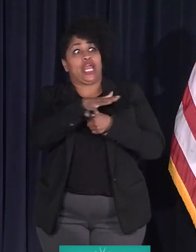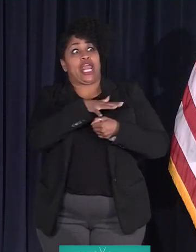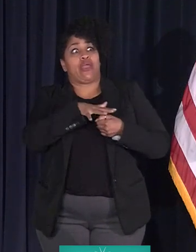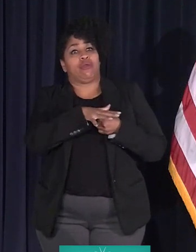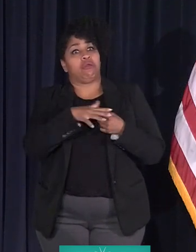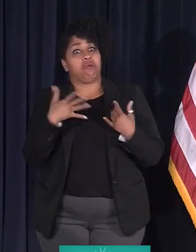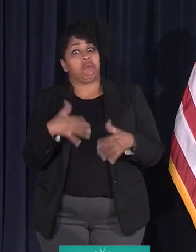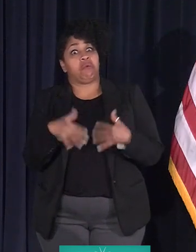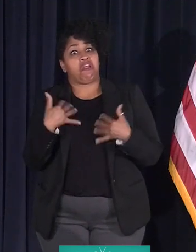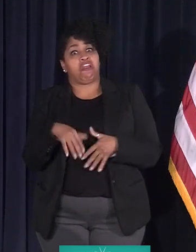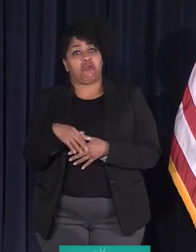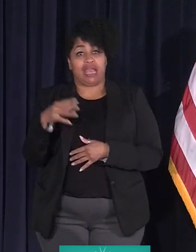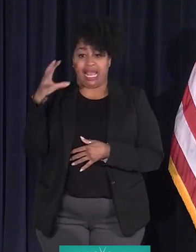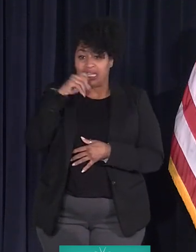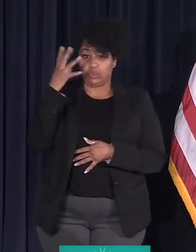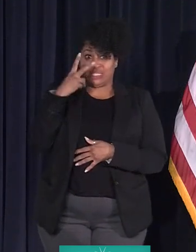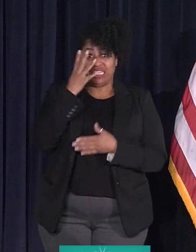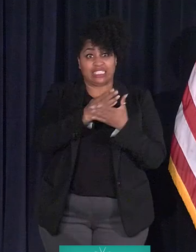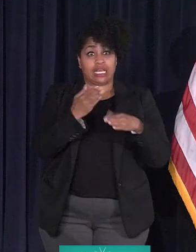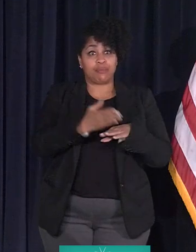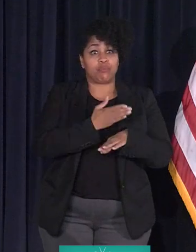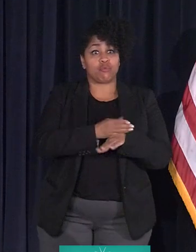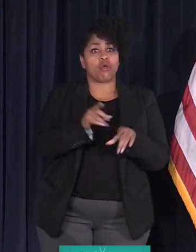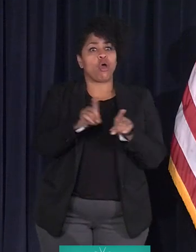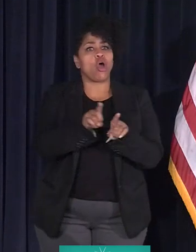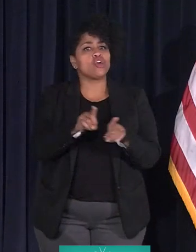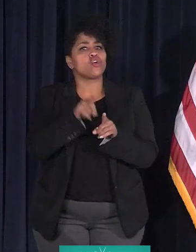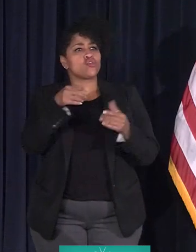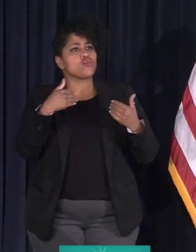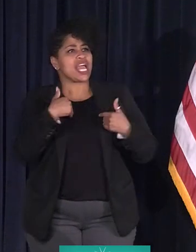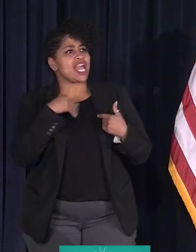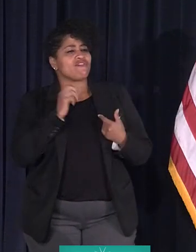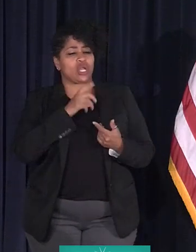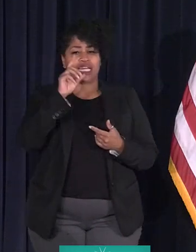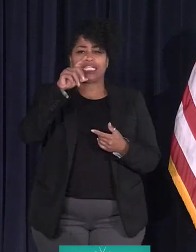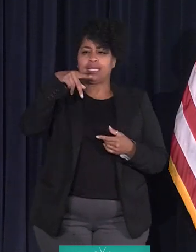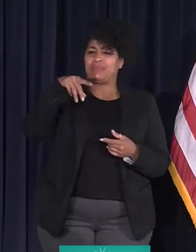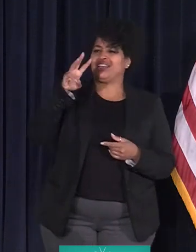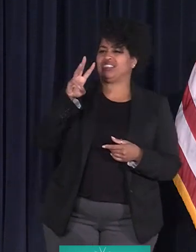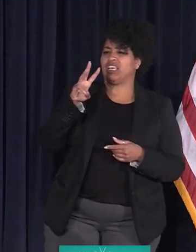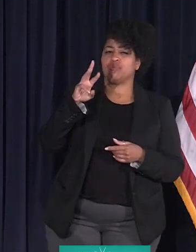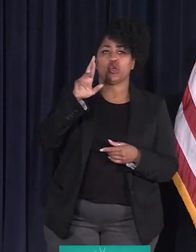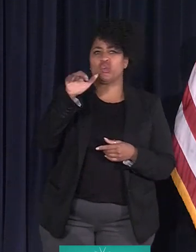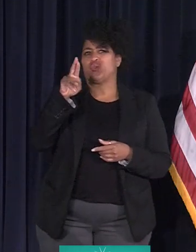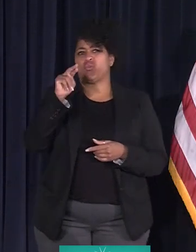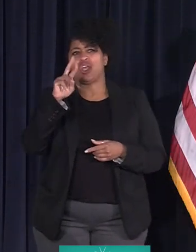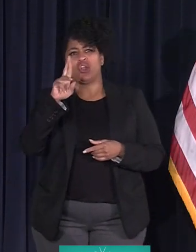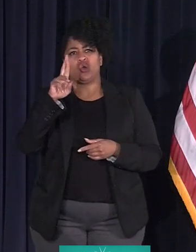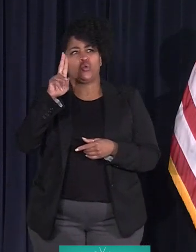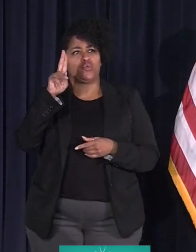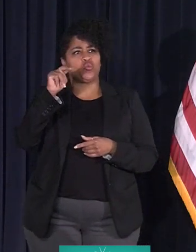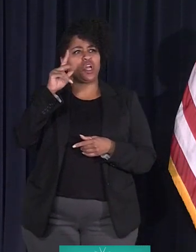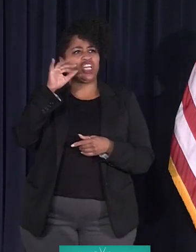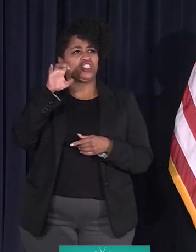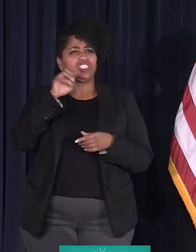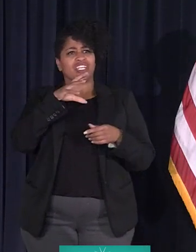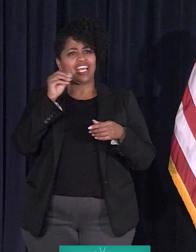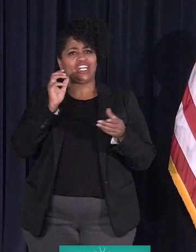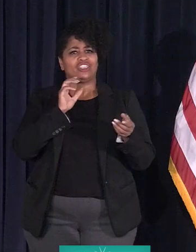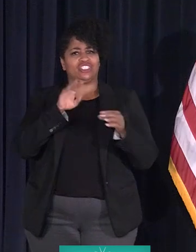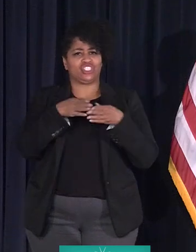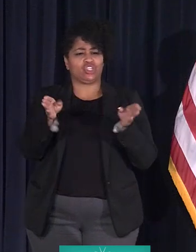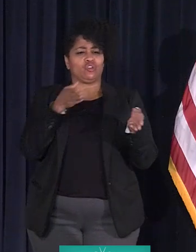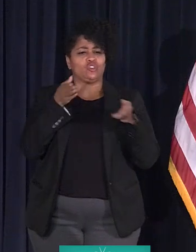we'll probably see some improvement. You also have our DPW Director, Ron Brundage, and the General Services Director,